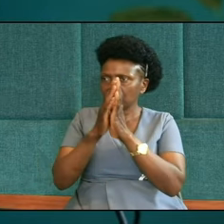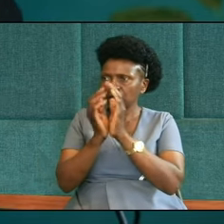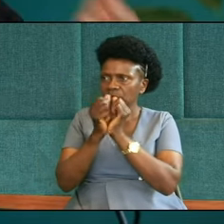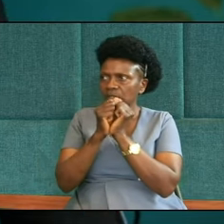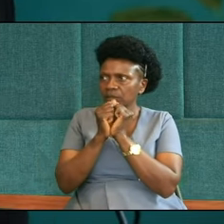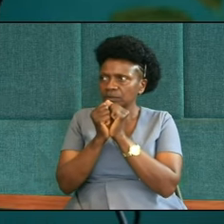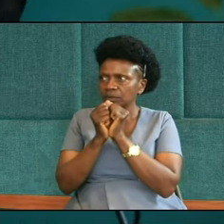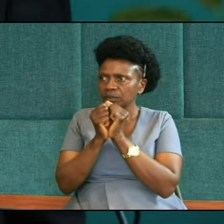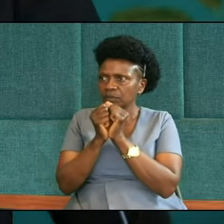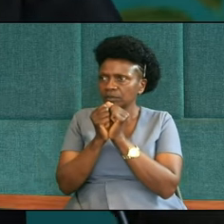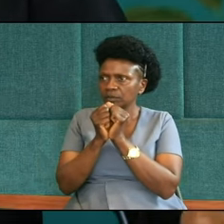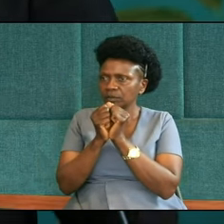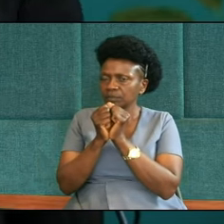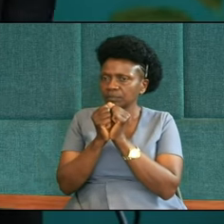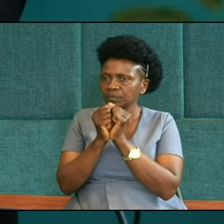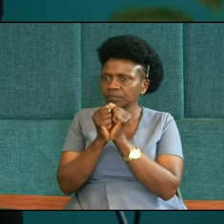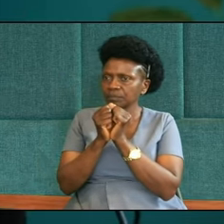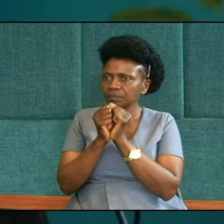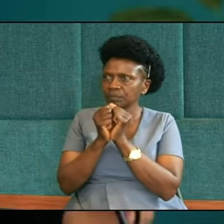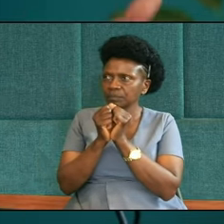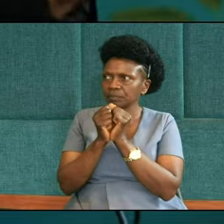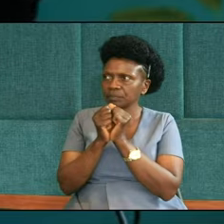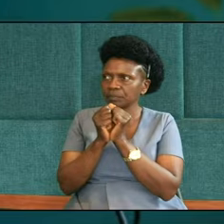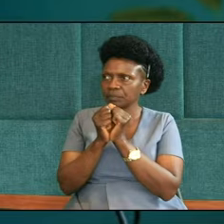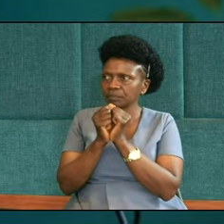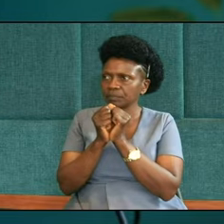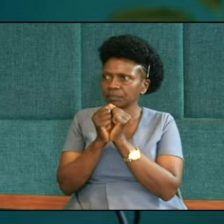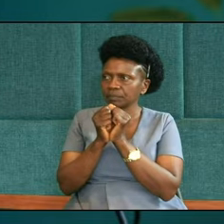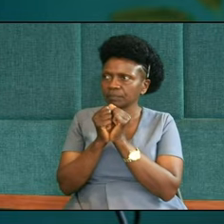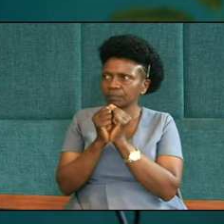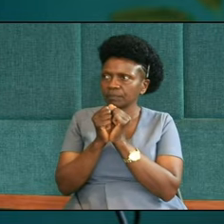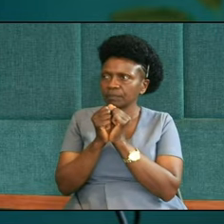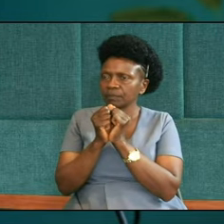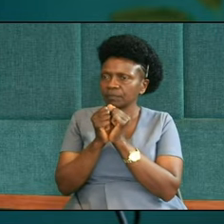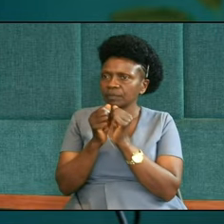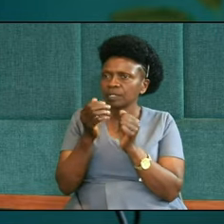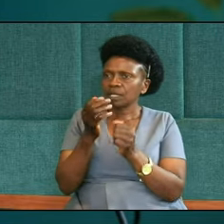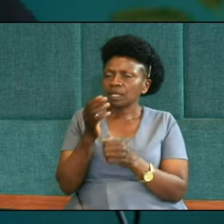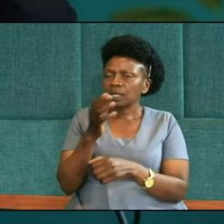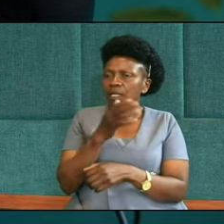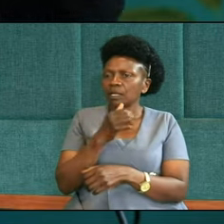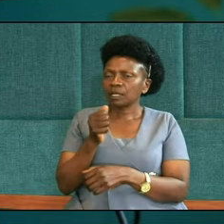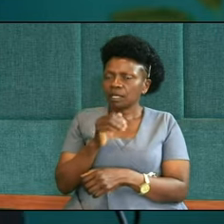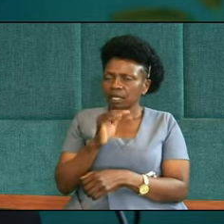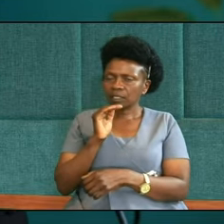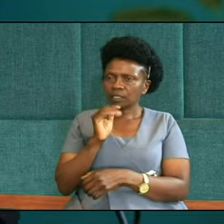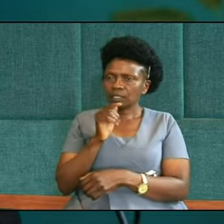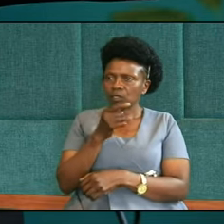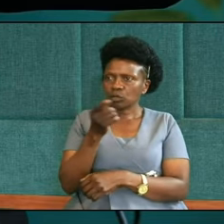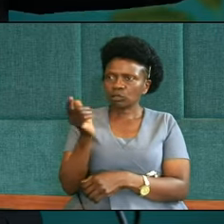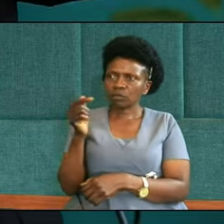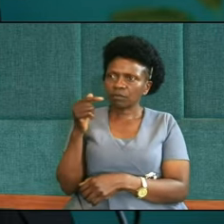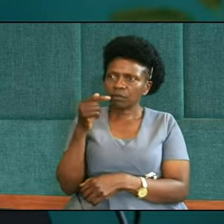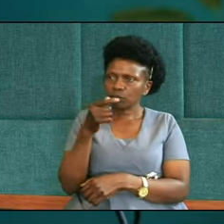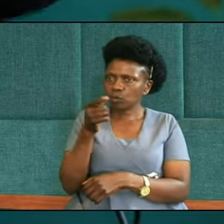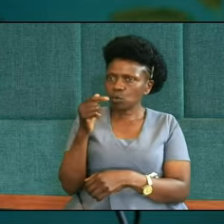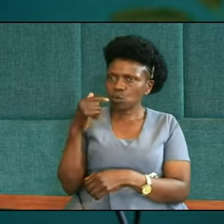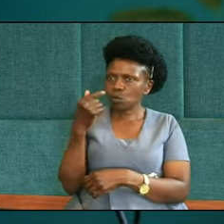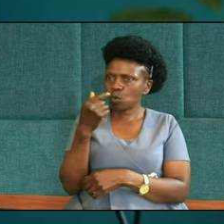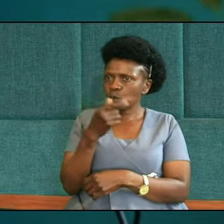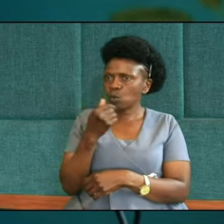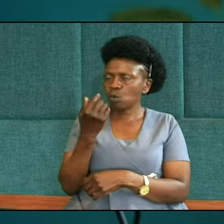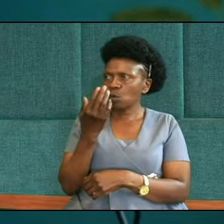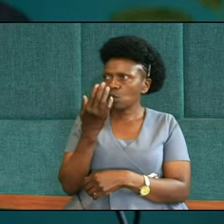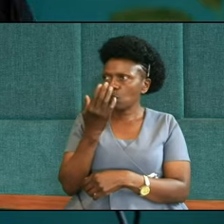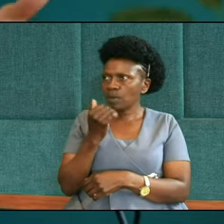especially during our hymn, we're going to invite those of you who want to, who have not yet made the decision, some of you